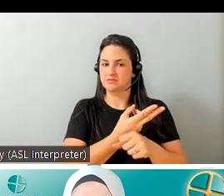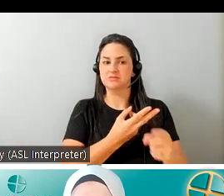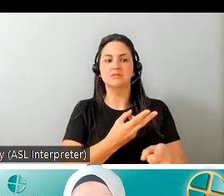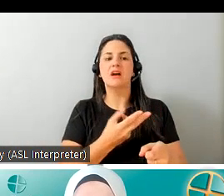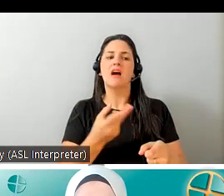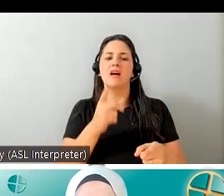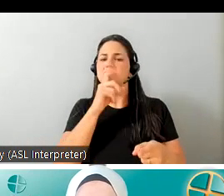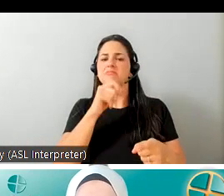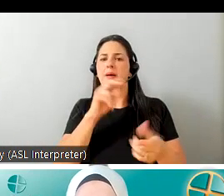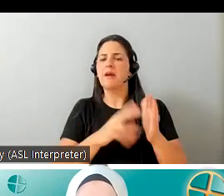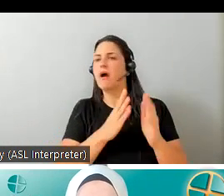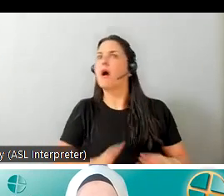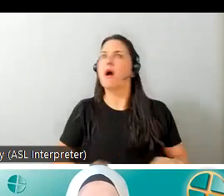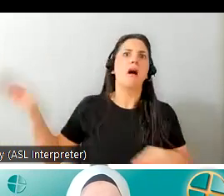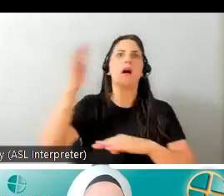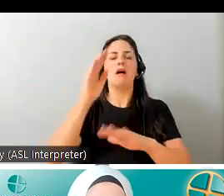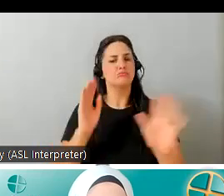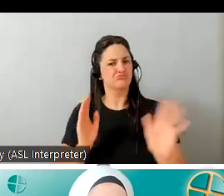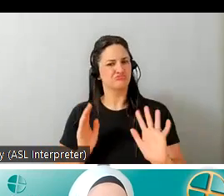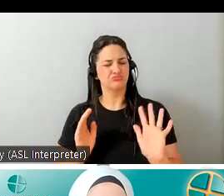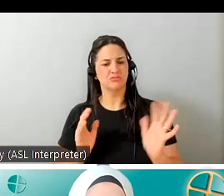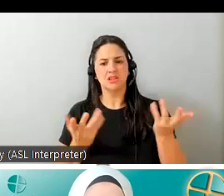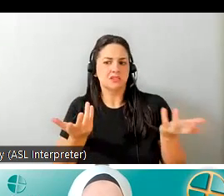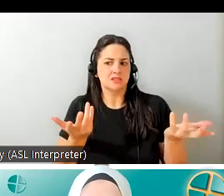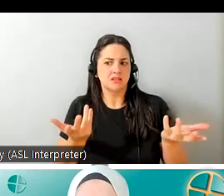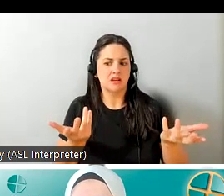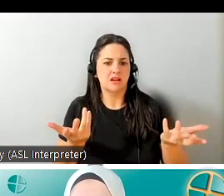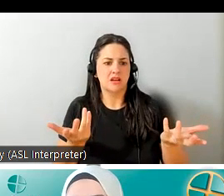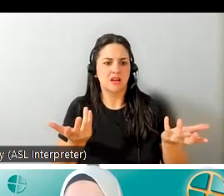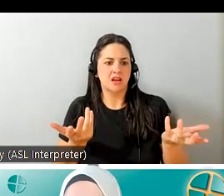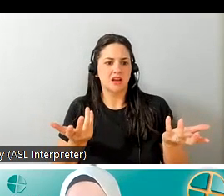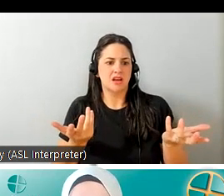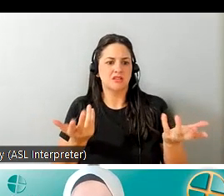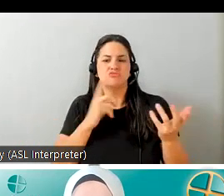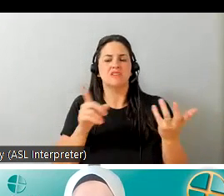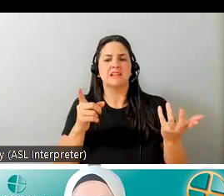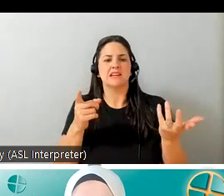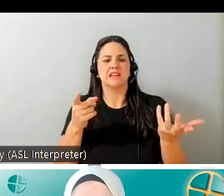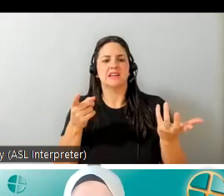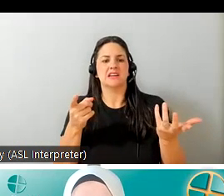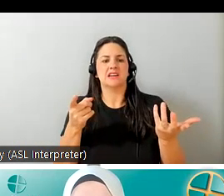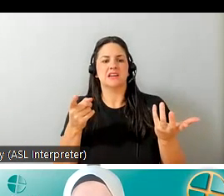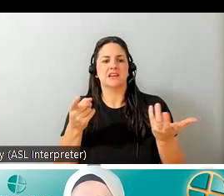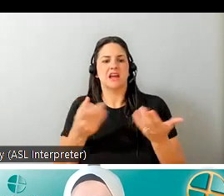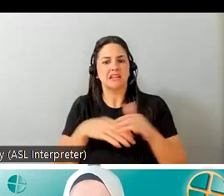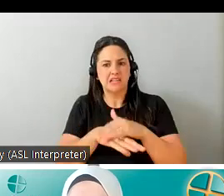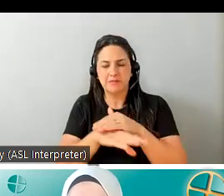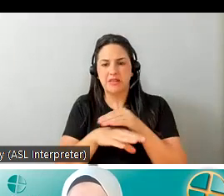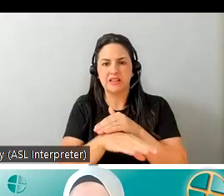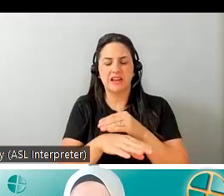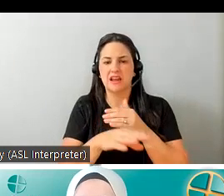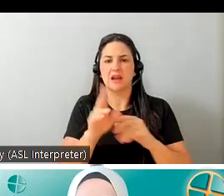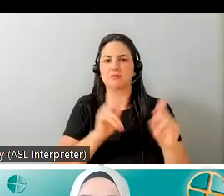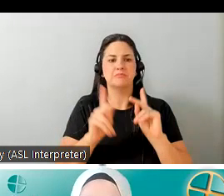and beyond for it's it's a lot of uh writing a lot of wrongs so accessibility was never taken into